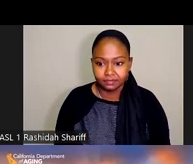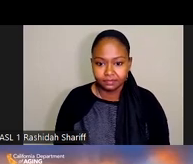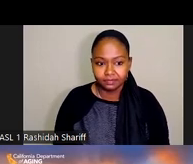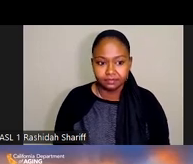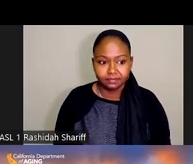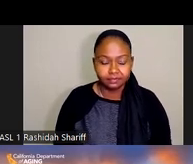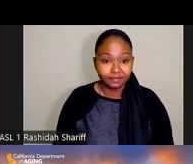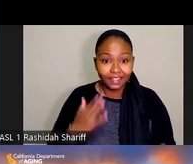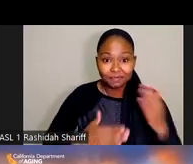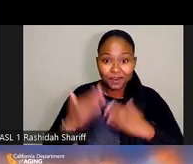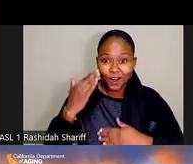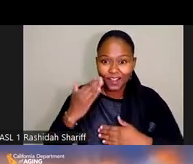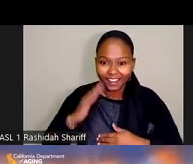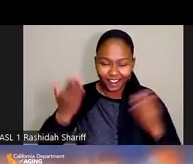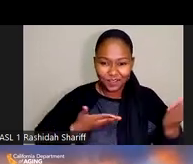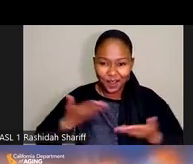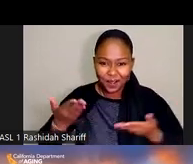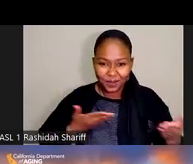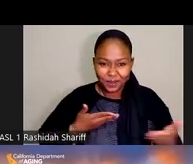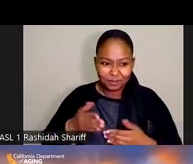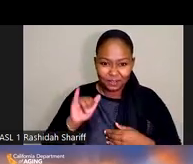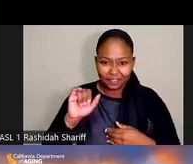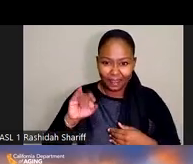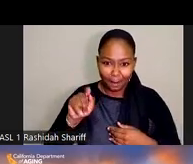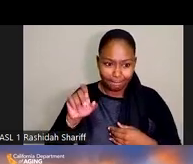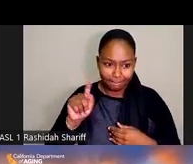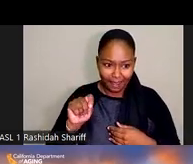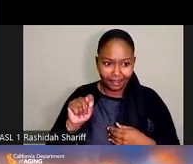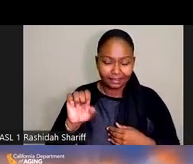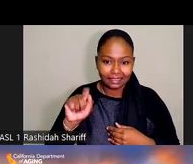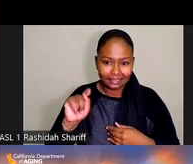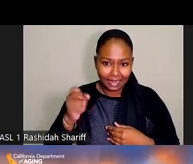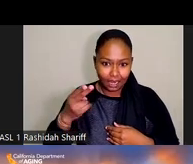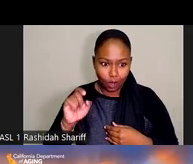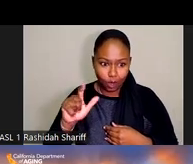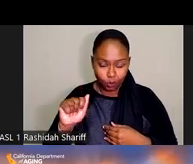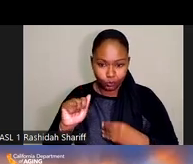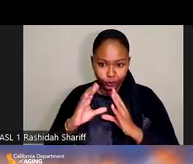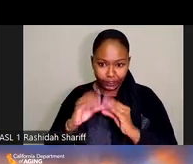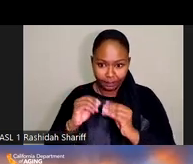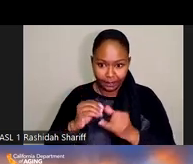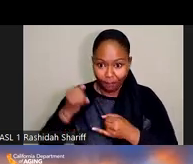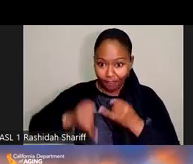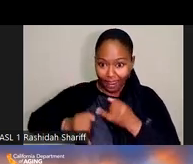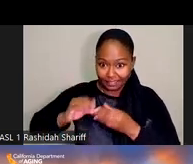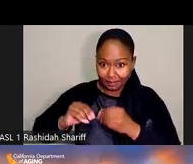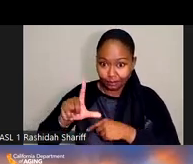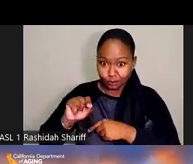Good morning and welcome to the Impact Stakeholder Committee's third and final meeting of 2023.